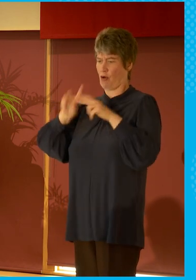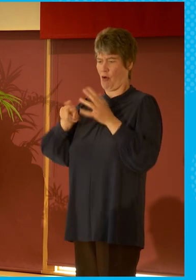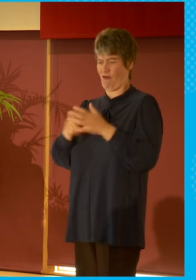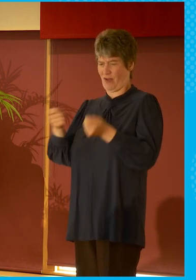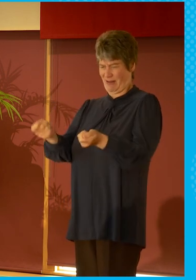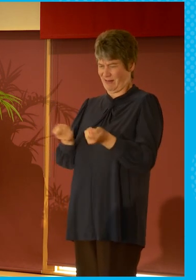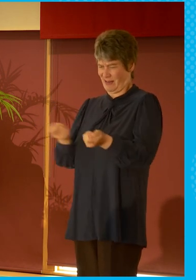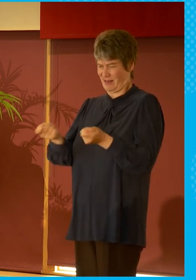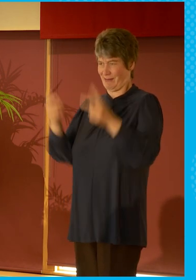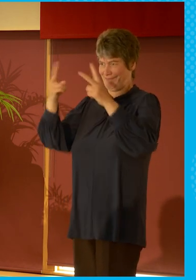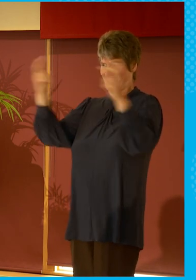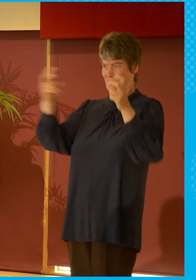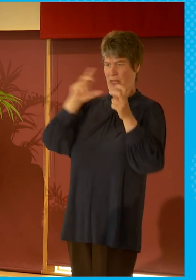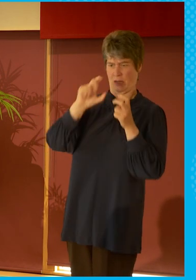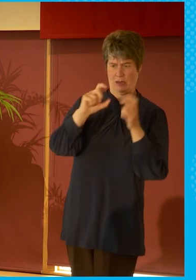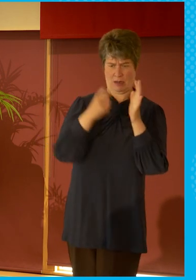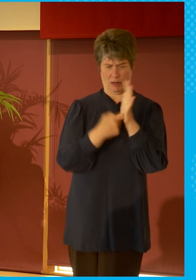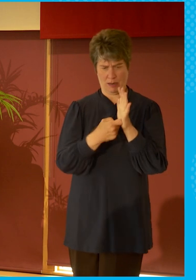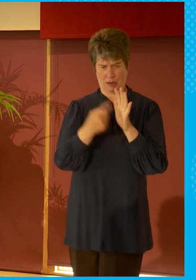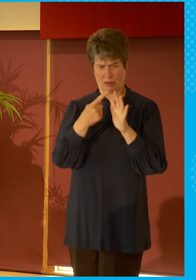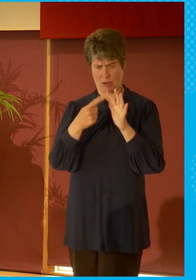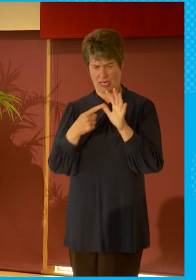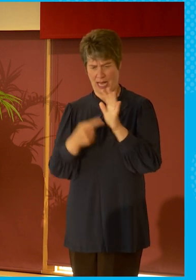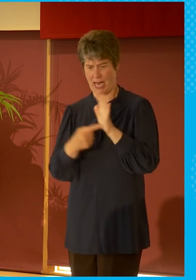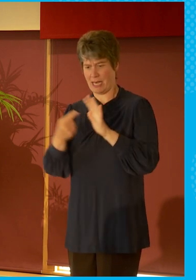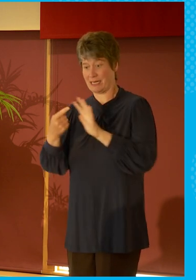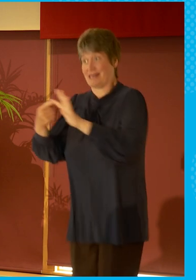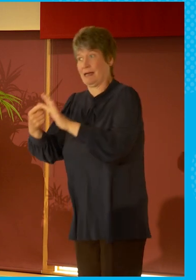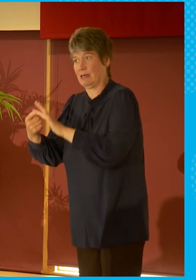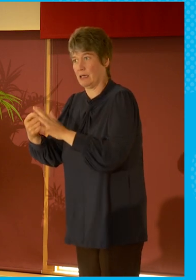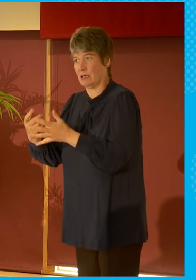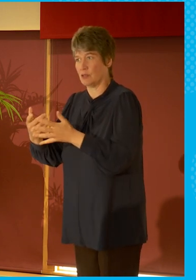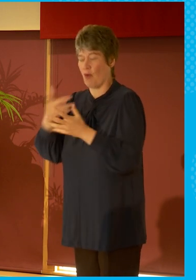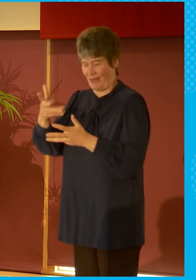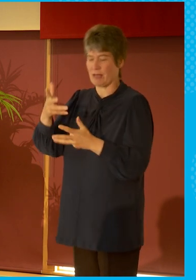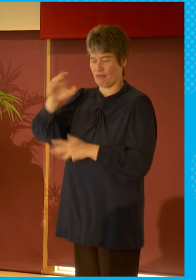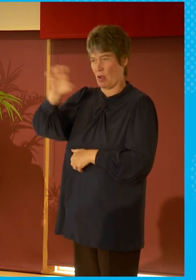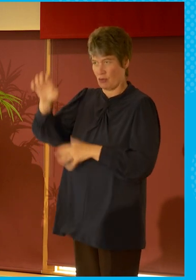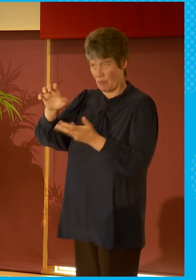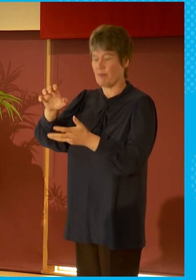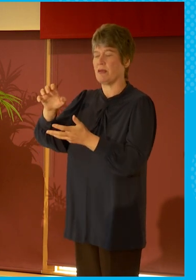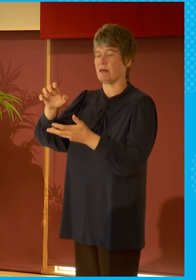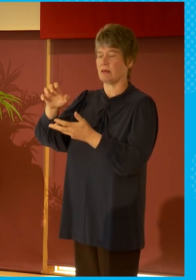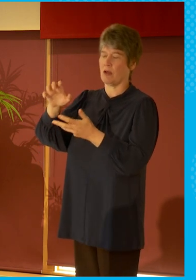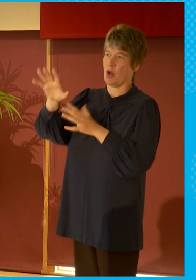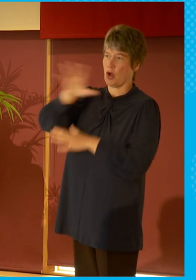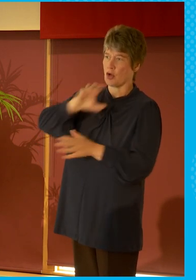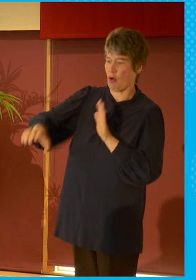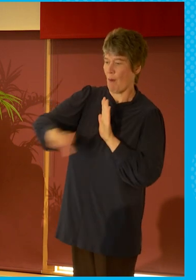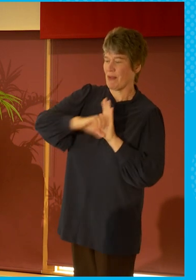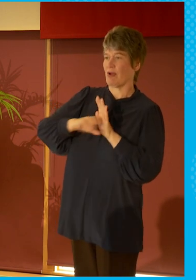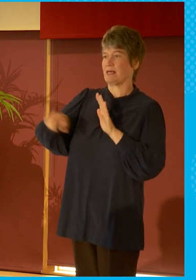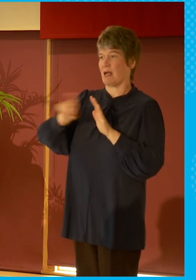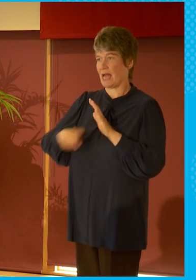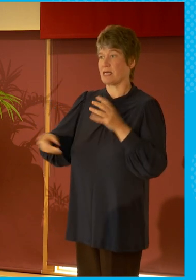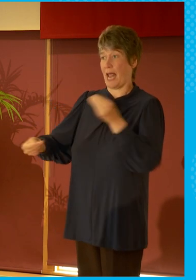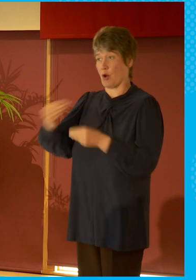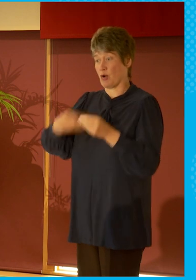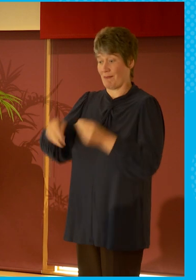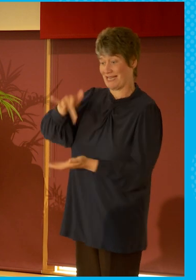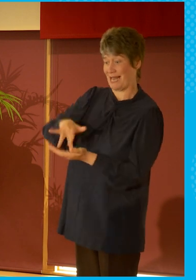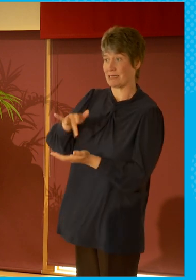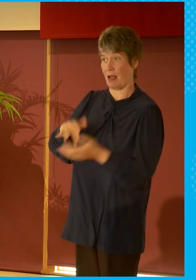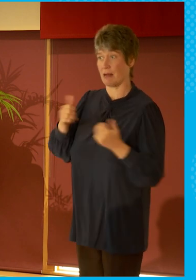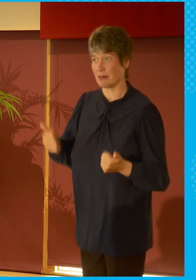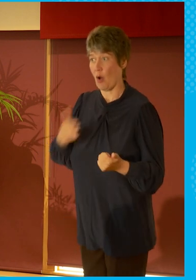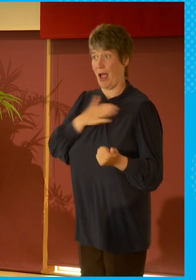the UK Copyright and Creative Economy Centre and a very warm welcome to you